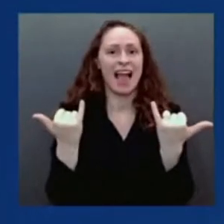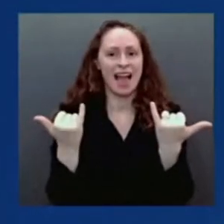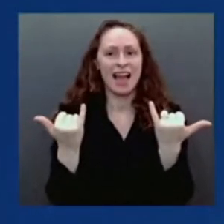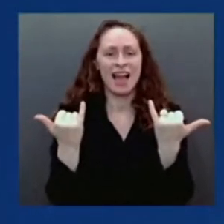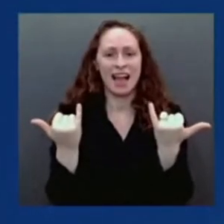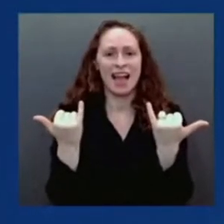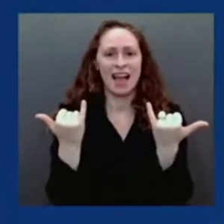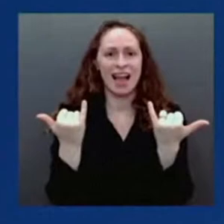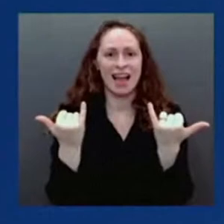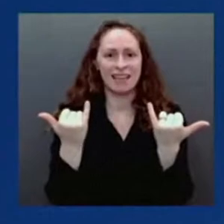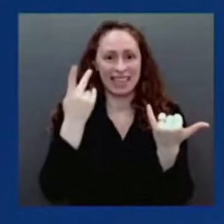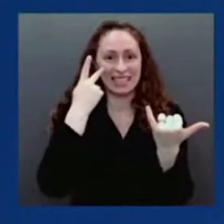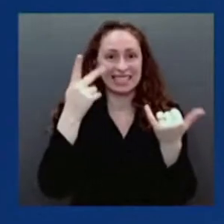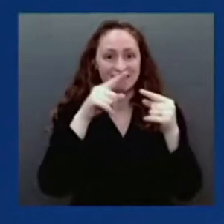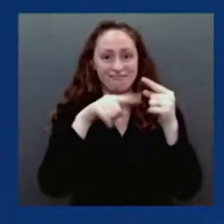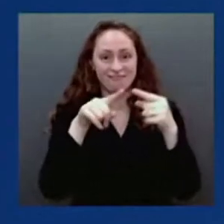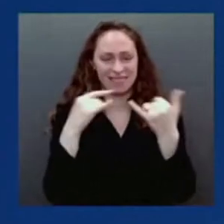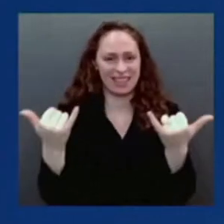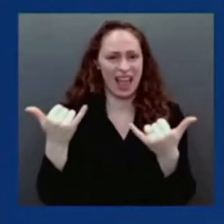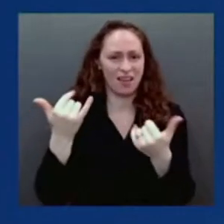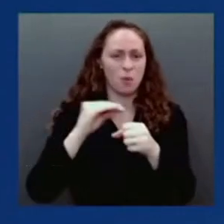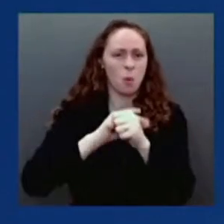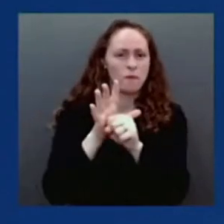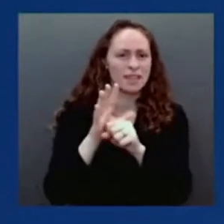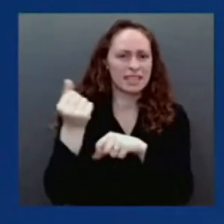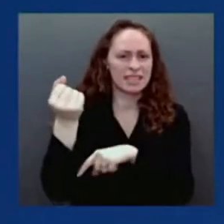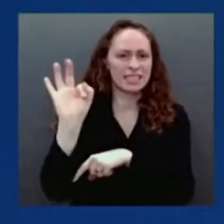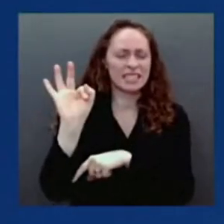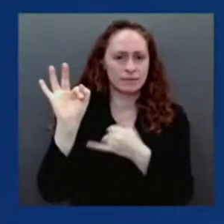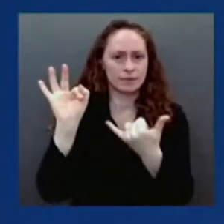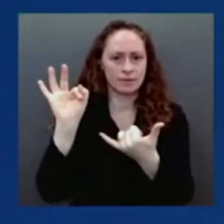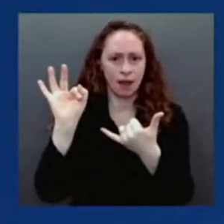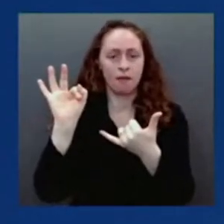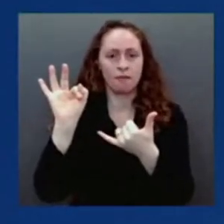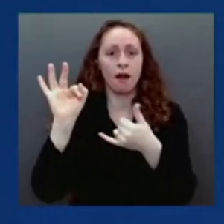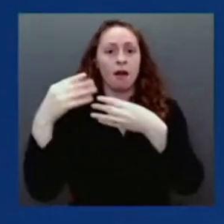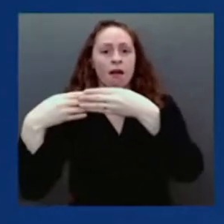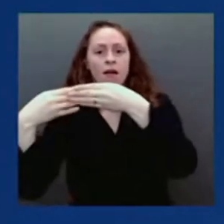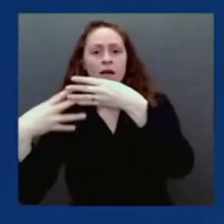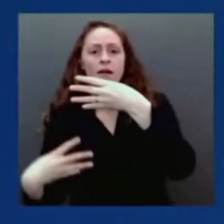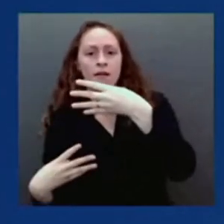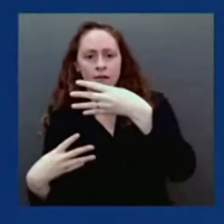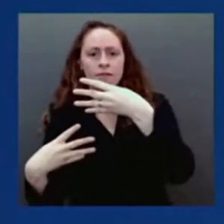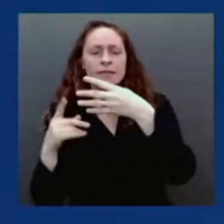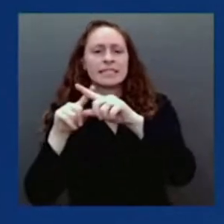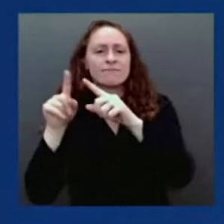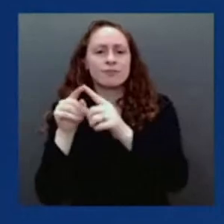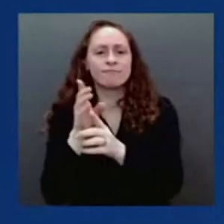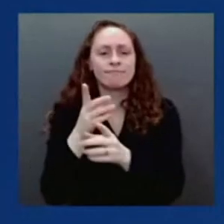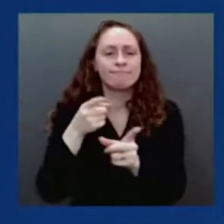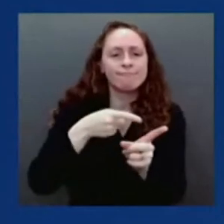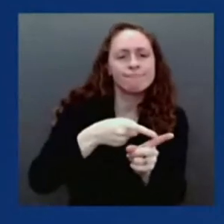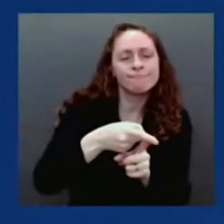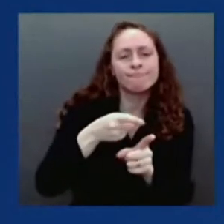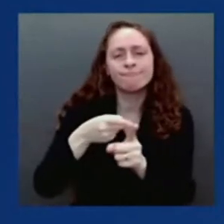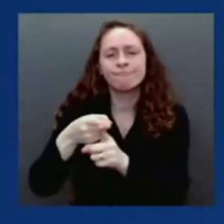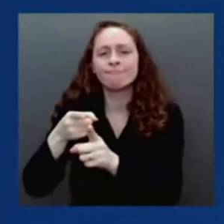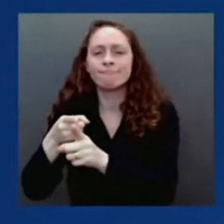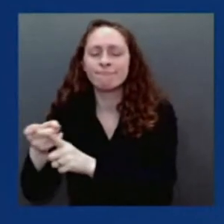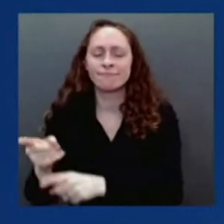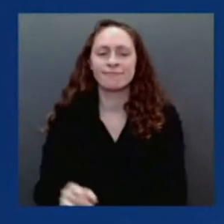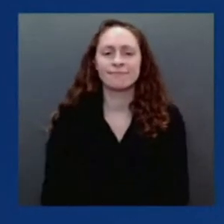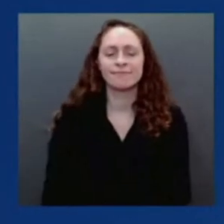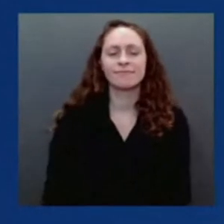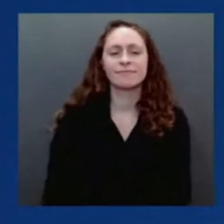have impacted us here in the United States. Also, if you go to the next slide, you see that there's a good